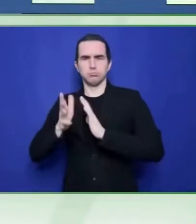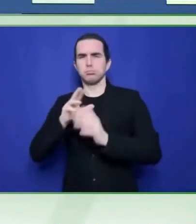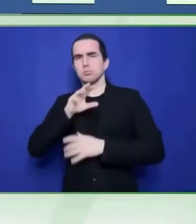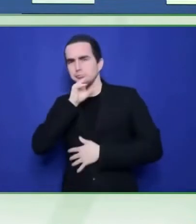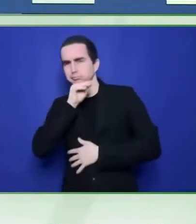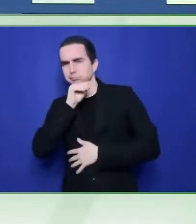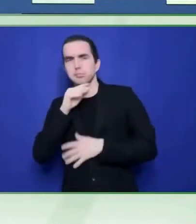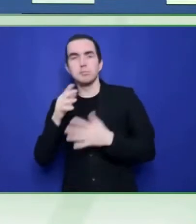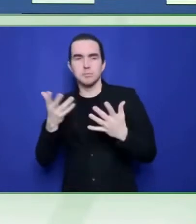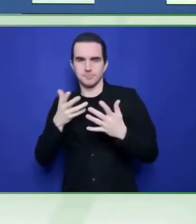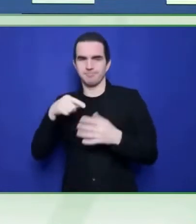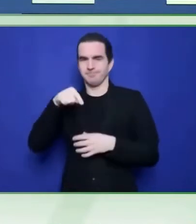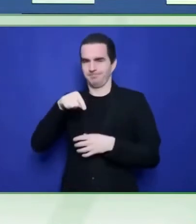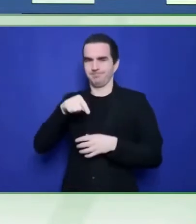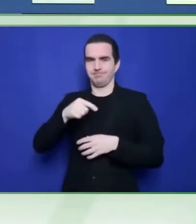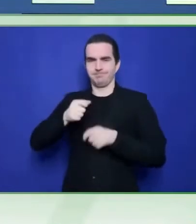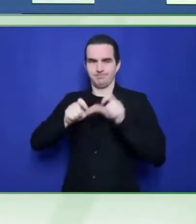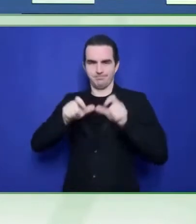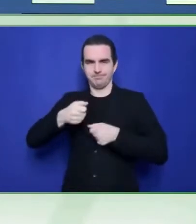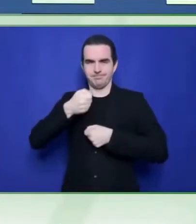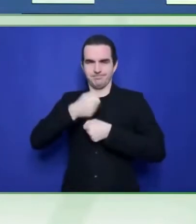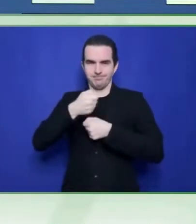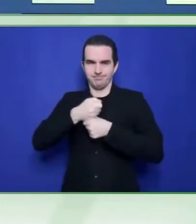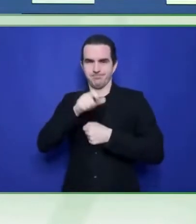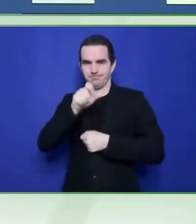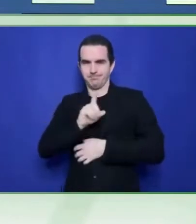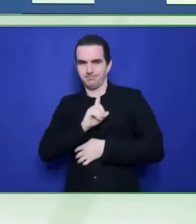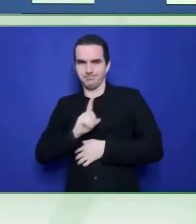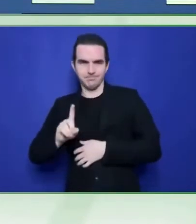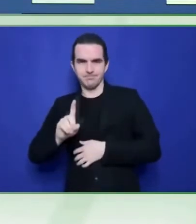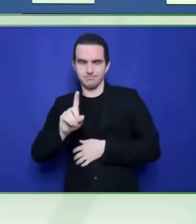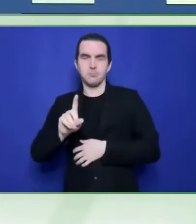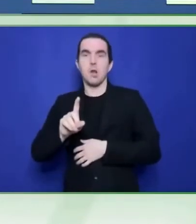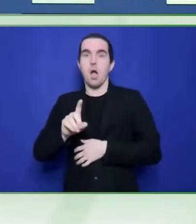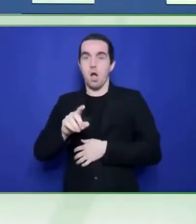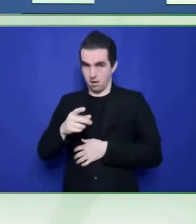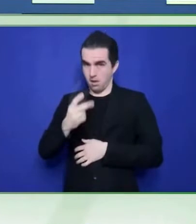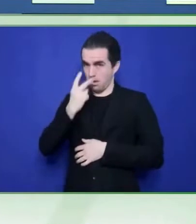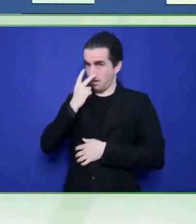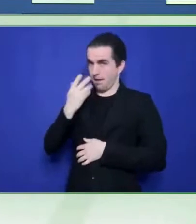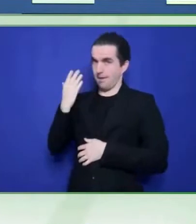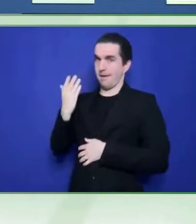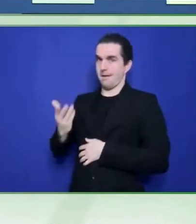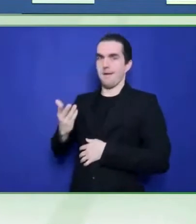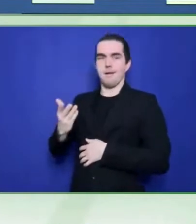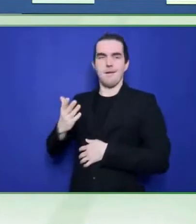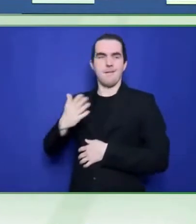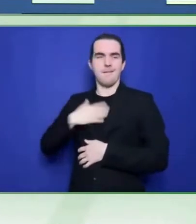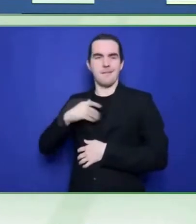consists of the deaf, sign language interpreters, and broadcasters.